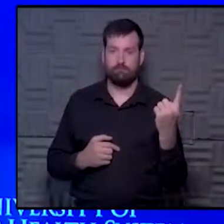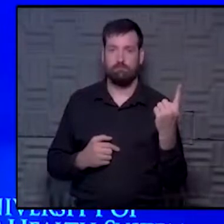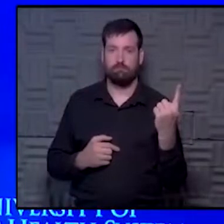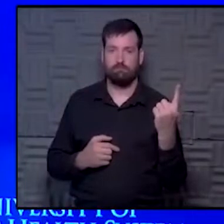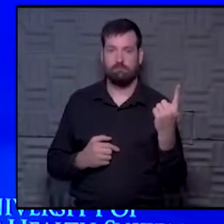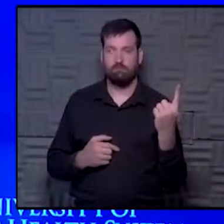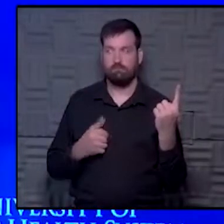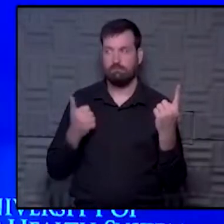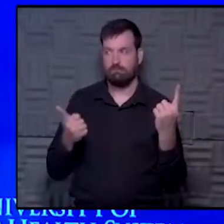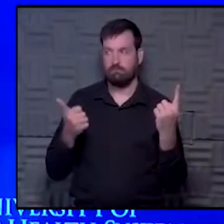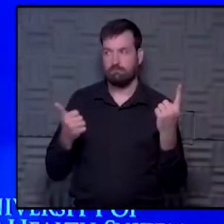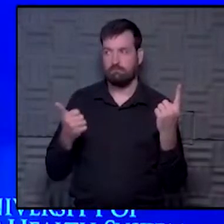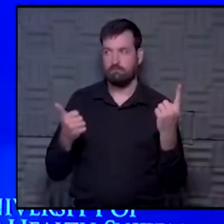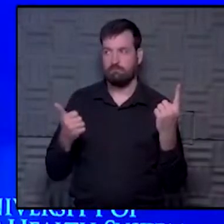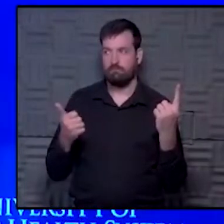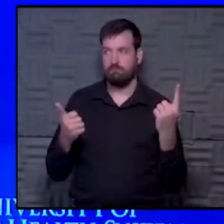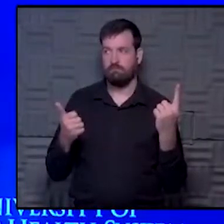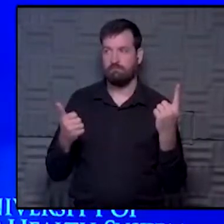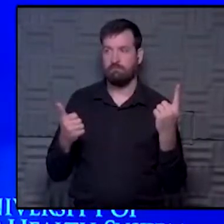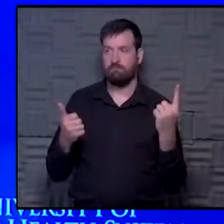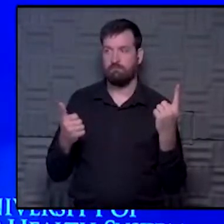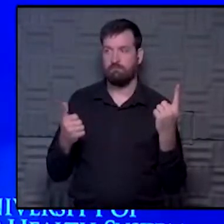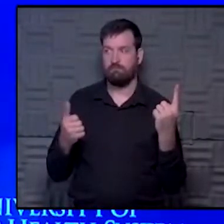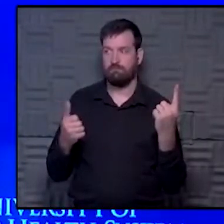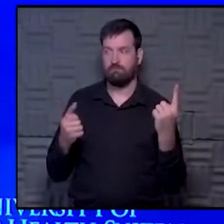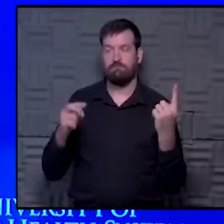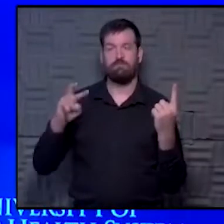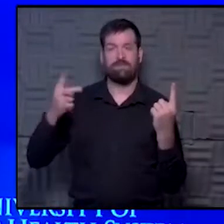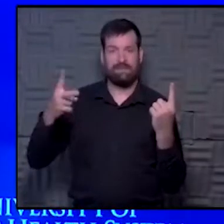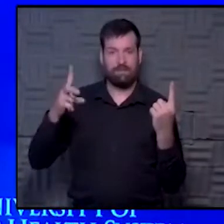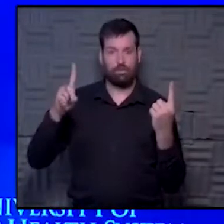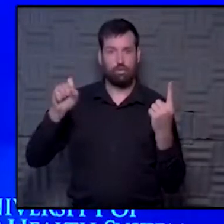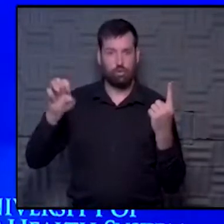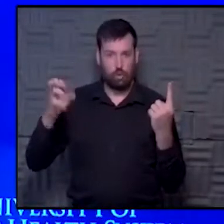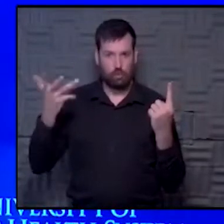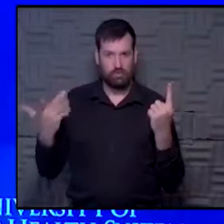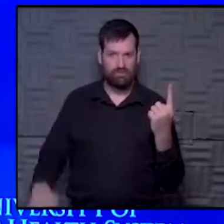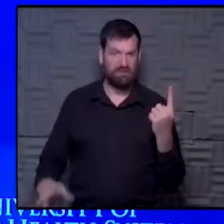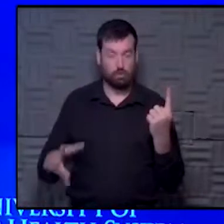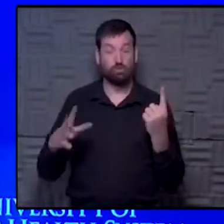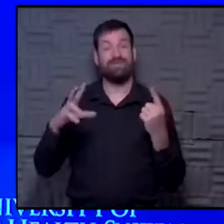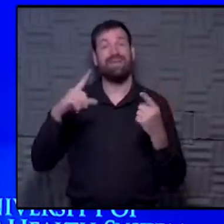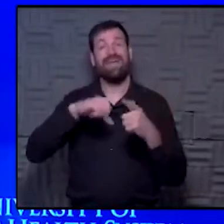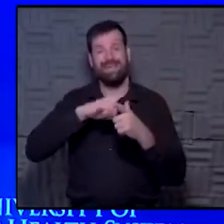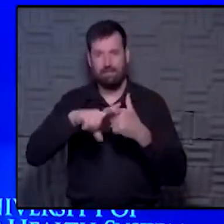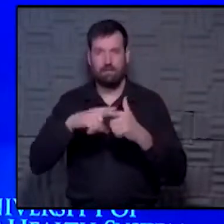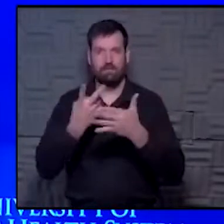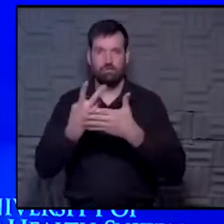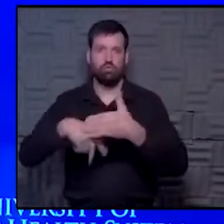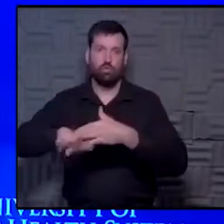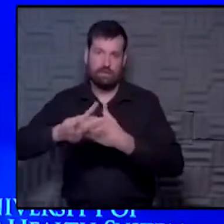who is more than two weeks after the second dose of the vaccine series.